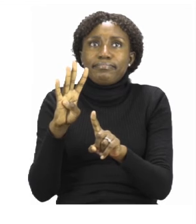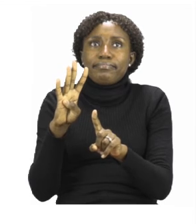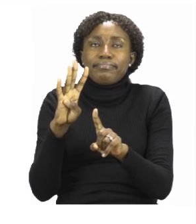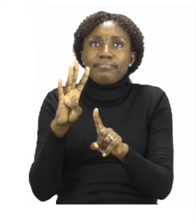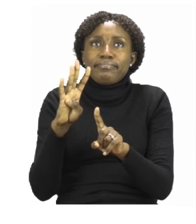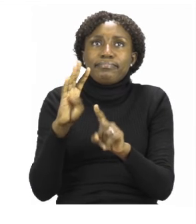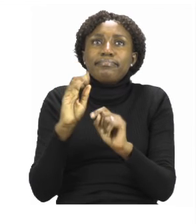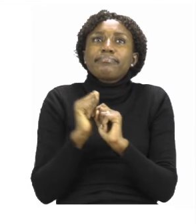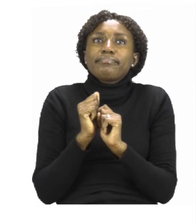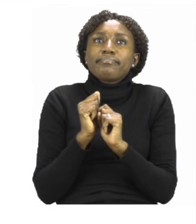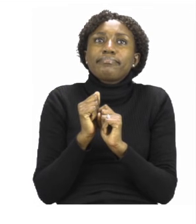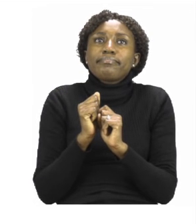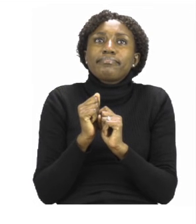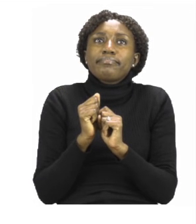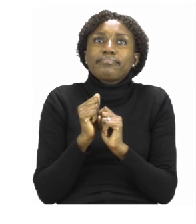more time.